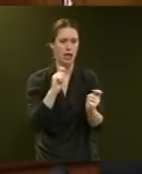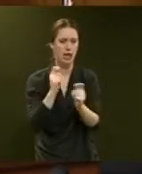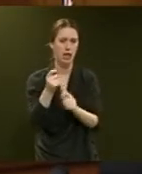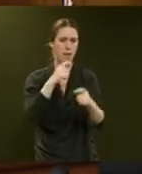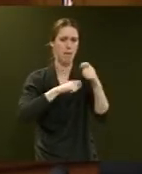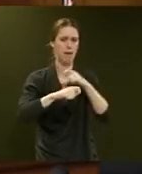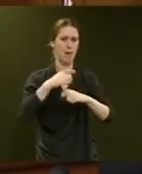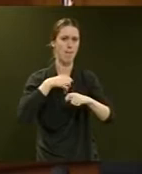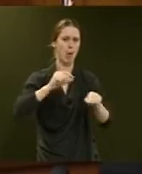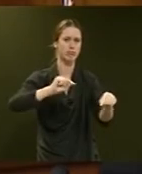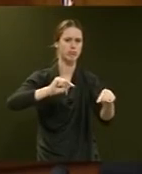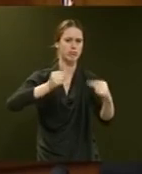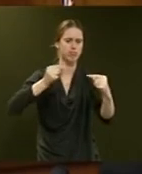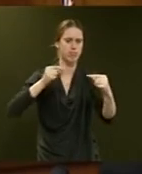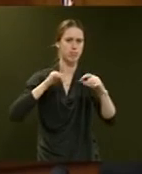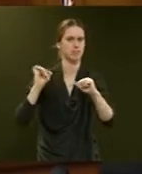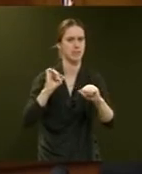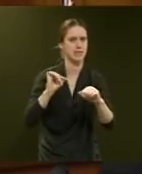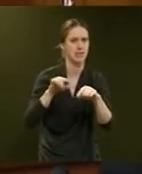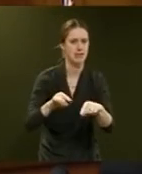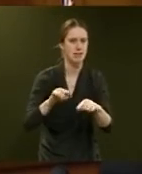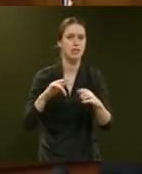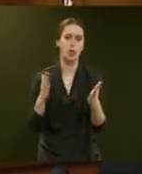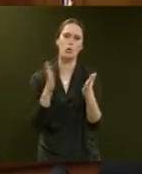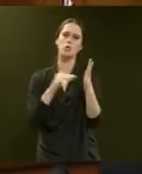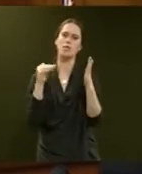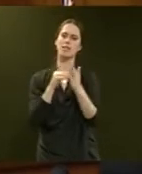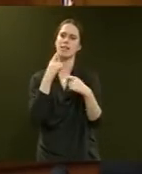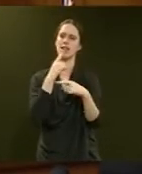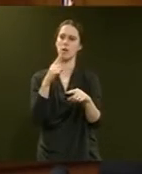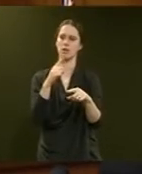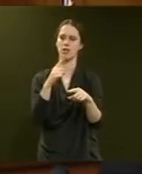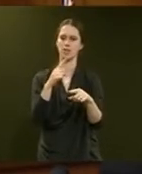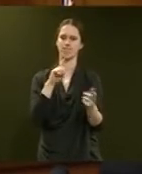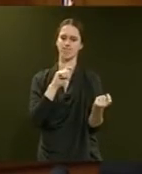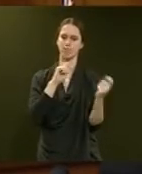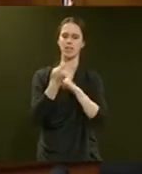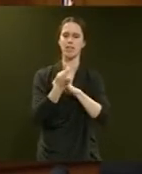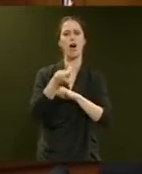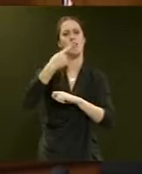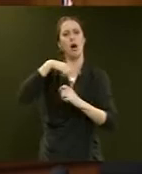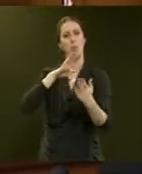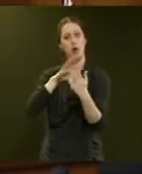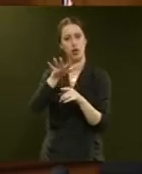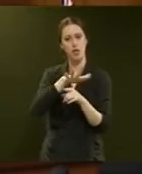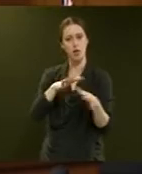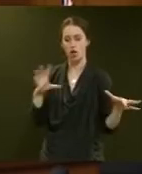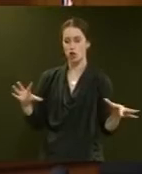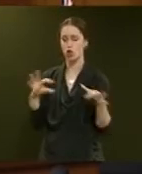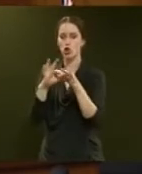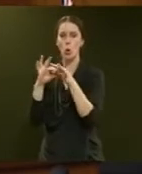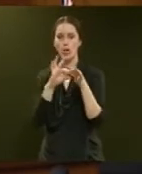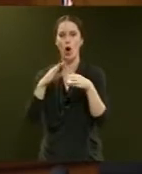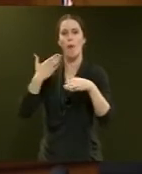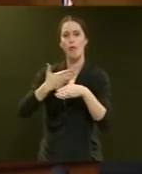becoming more contested. Recognising this, New Zealand has announced a reset of our approach to the region. Joint operations such